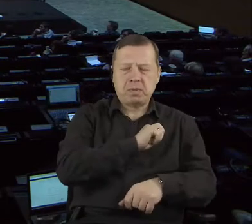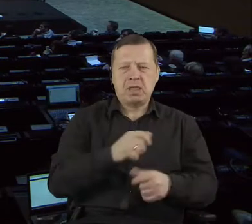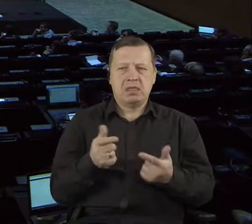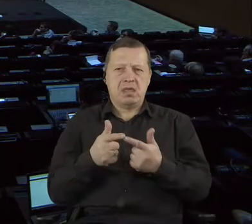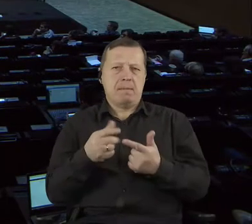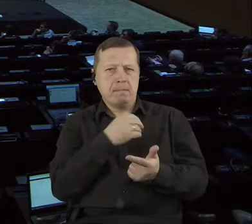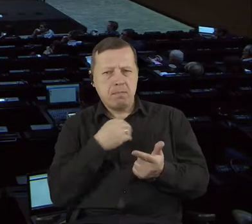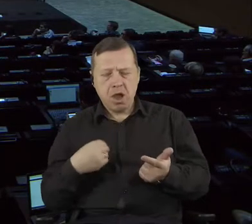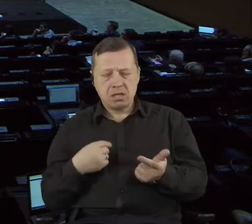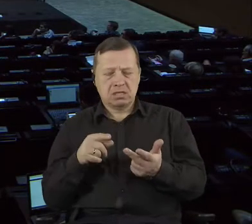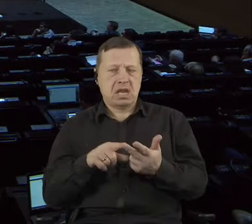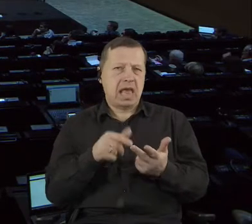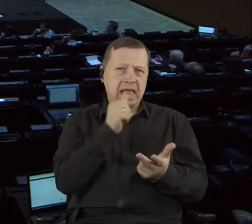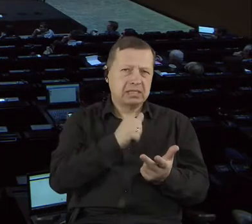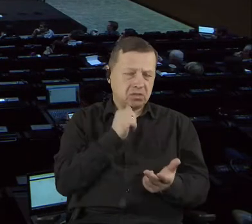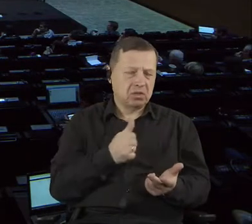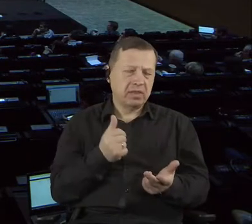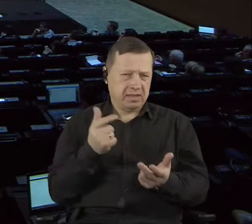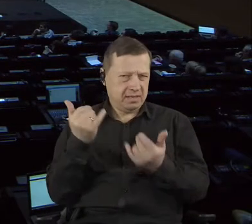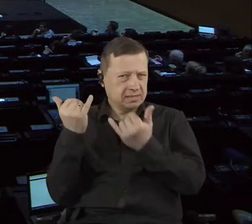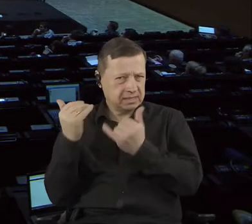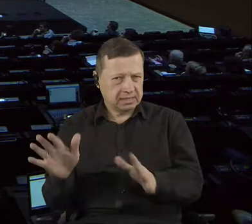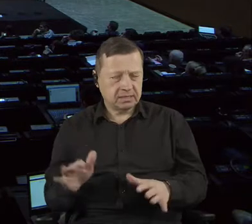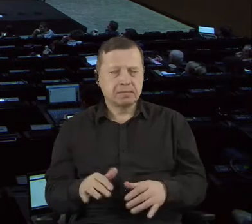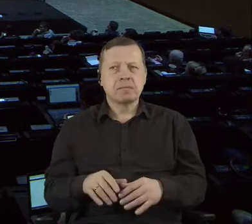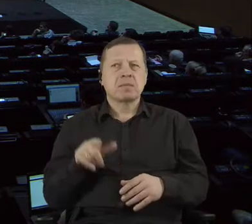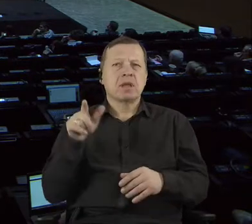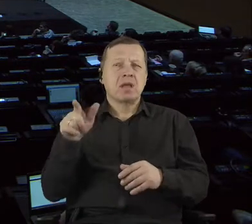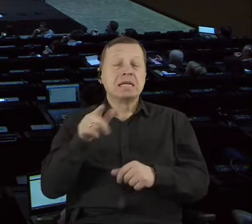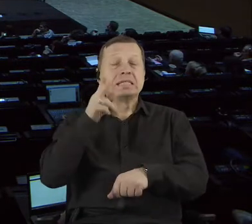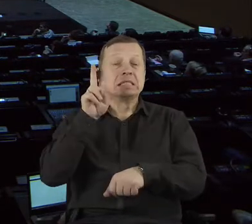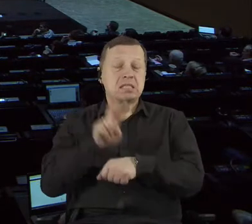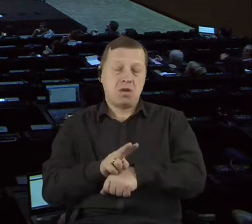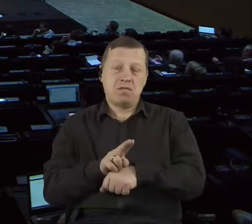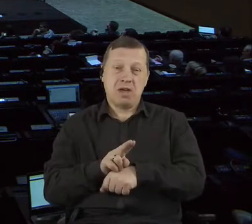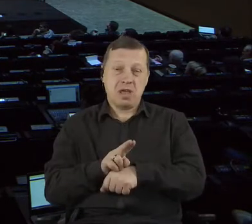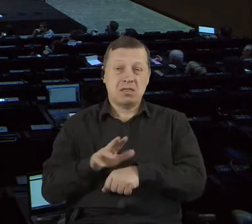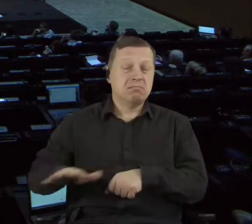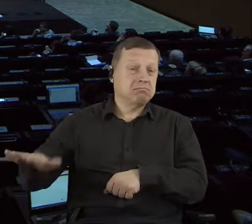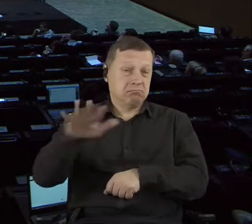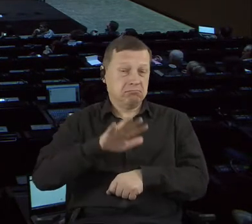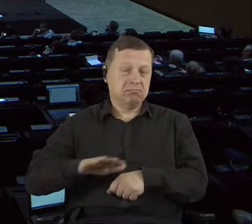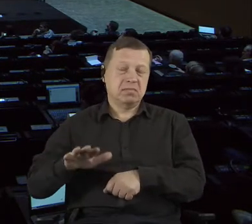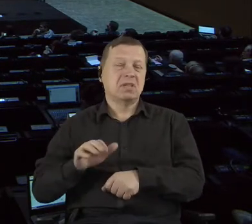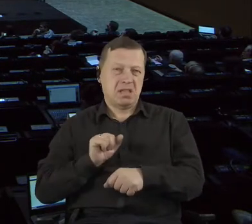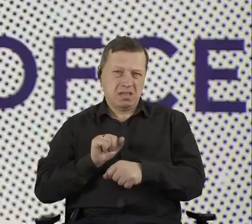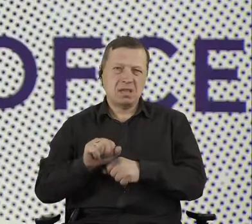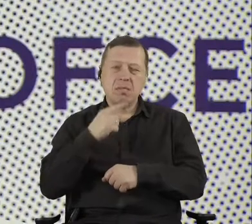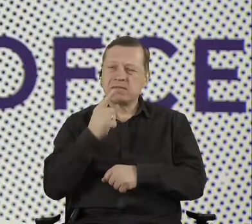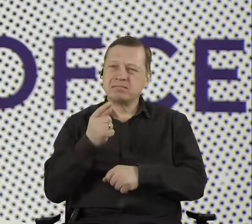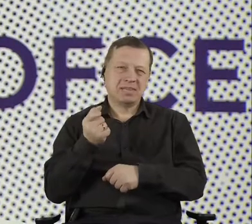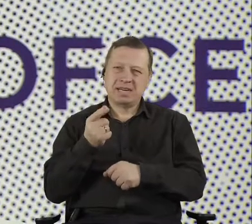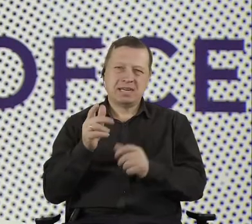trust environment. And that imposed obviously additional challenges, meaning not only the low trust